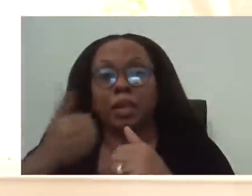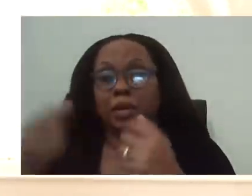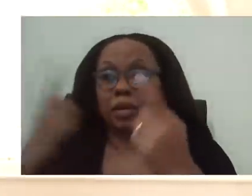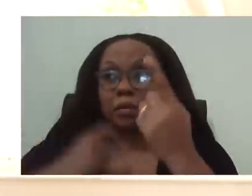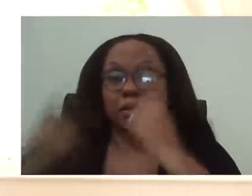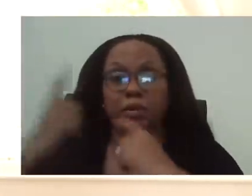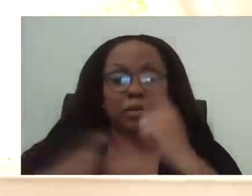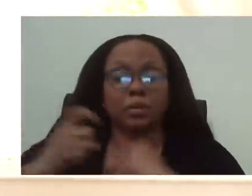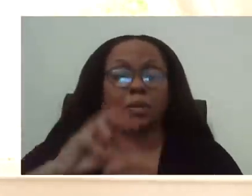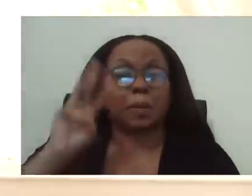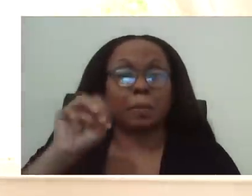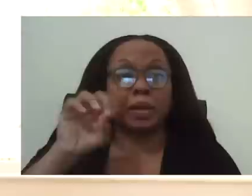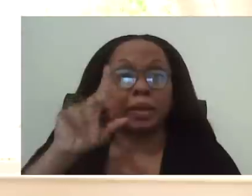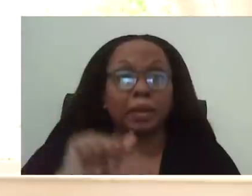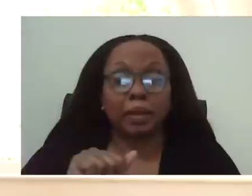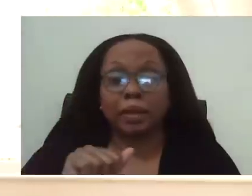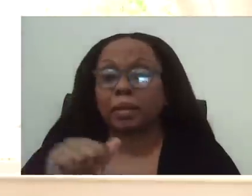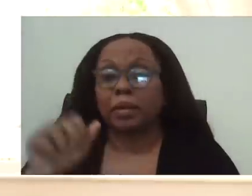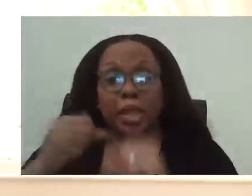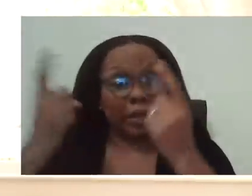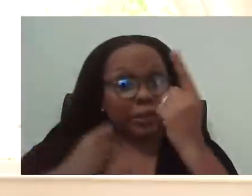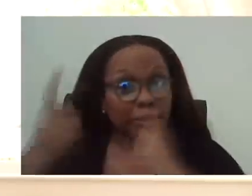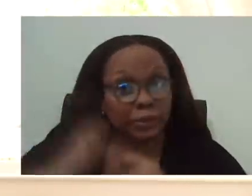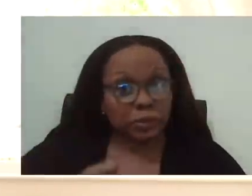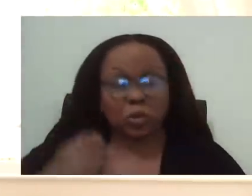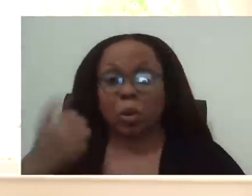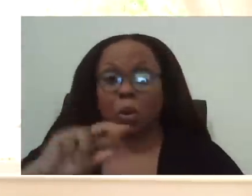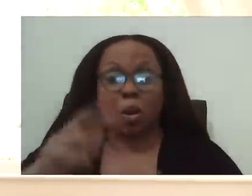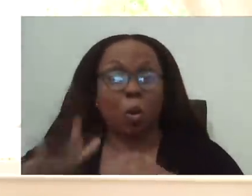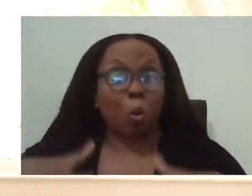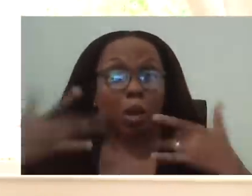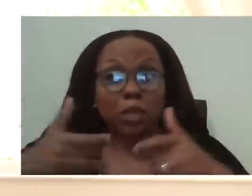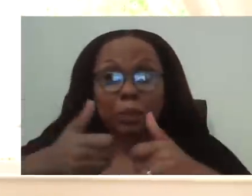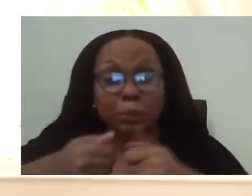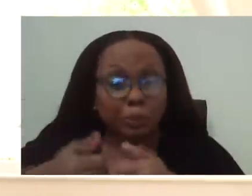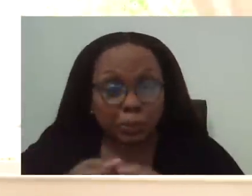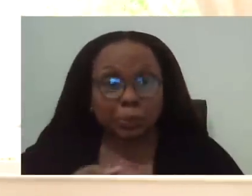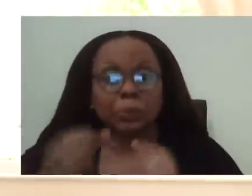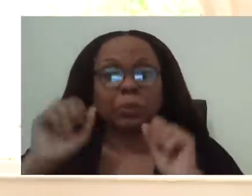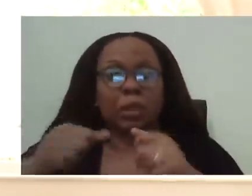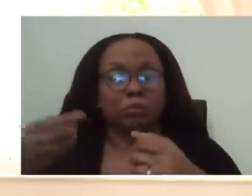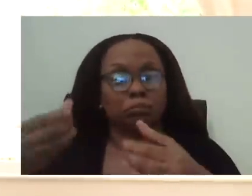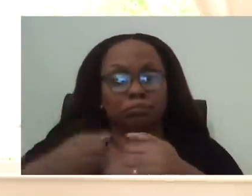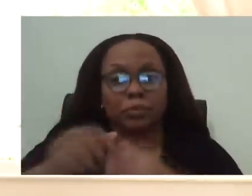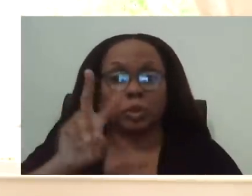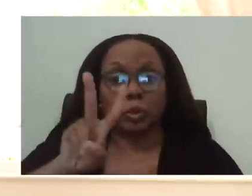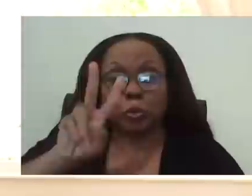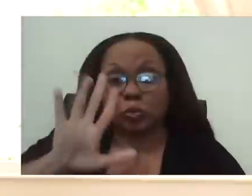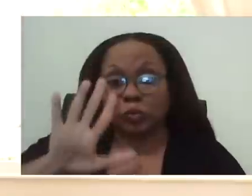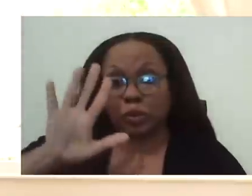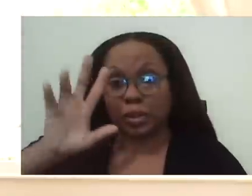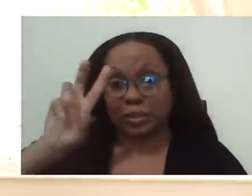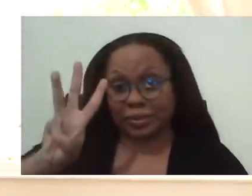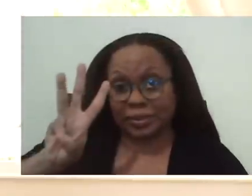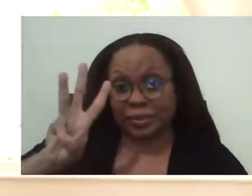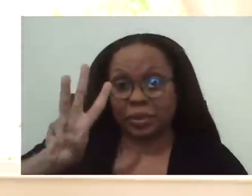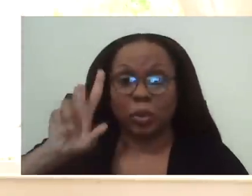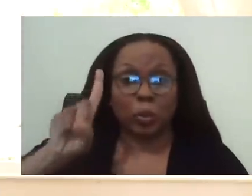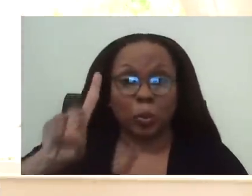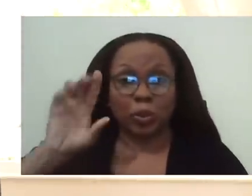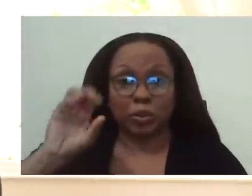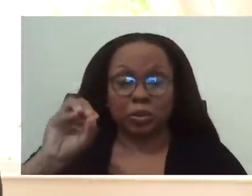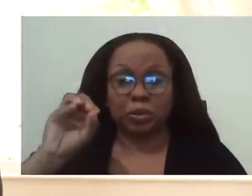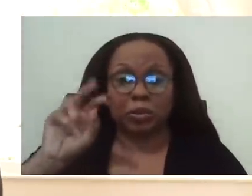pose a specific question via WhatsApp, then you can message me at 2561023.